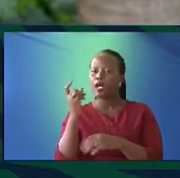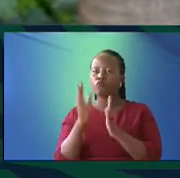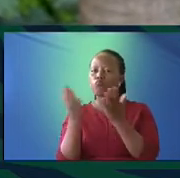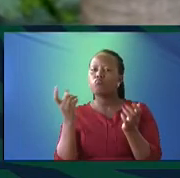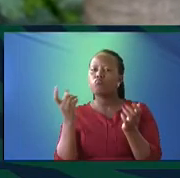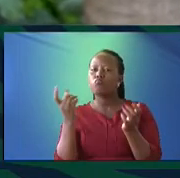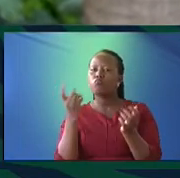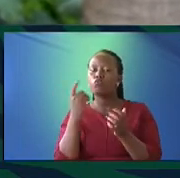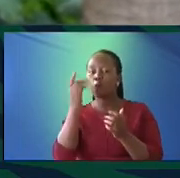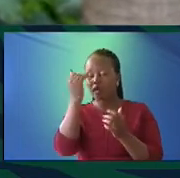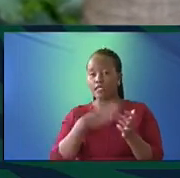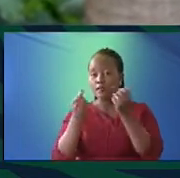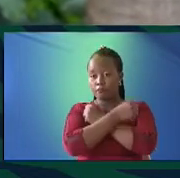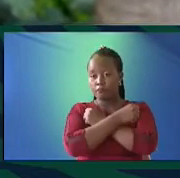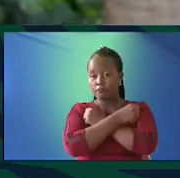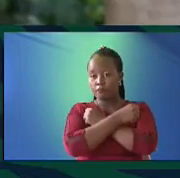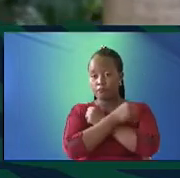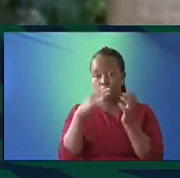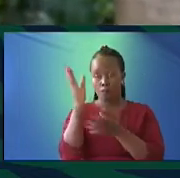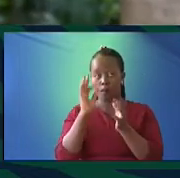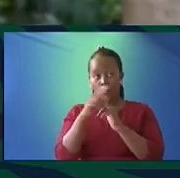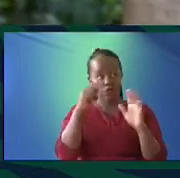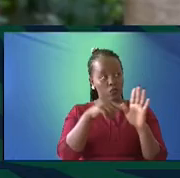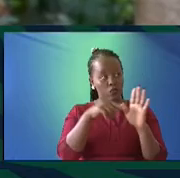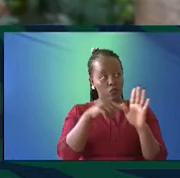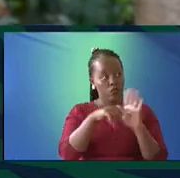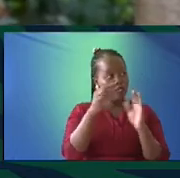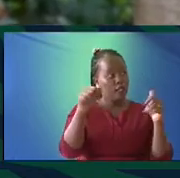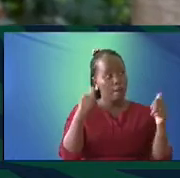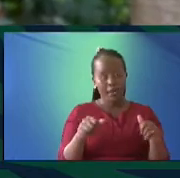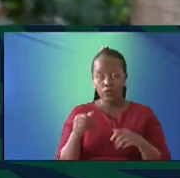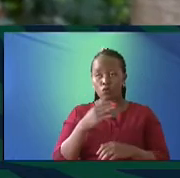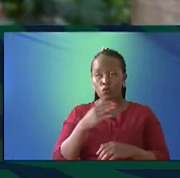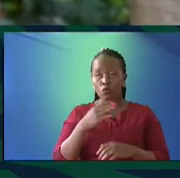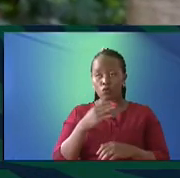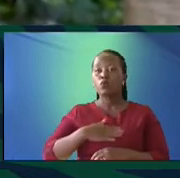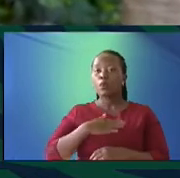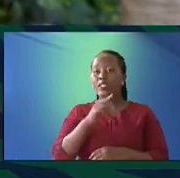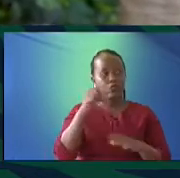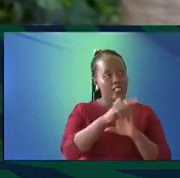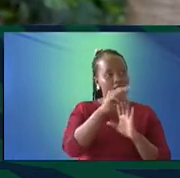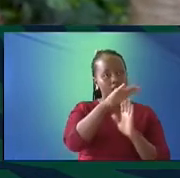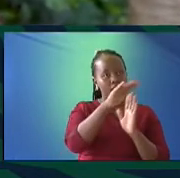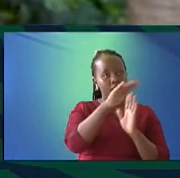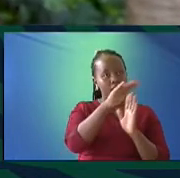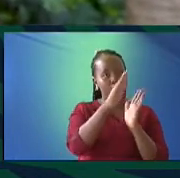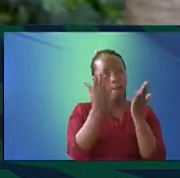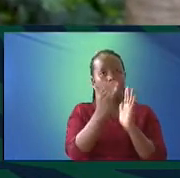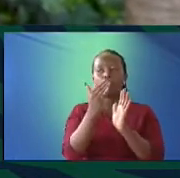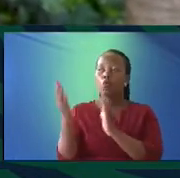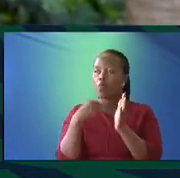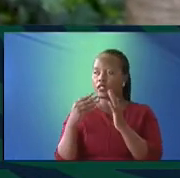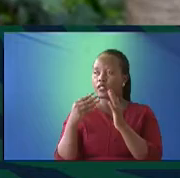before this, because I absolutely love, and if you haven't gone and seen the Heroes of Kenya Gallery, please, please, please do that. And I wanted